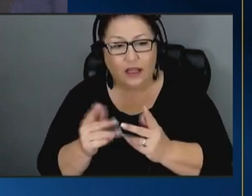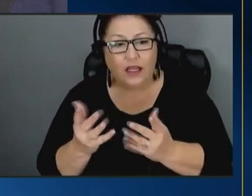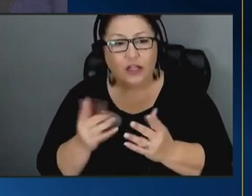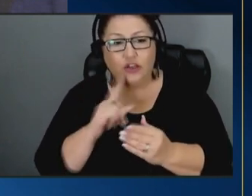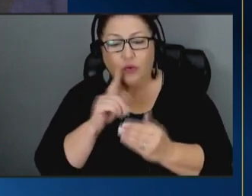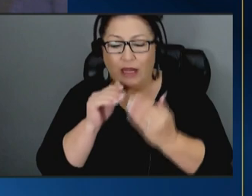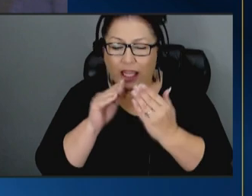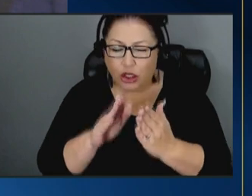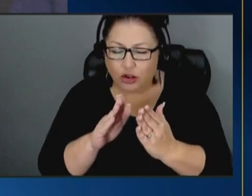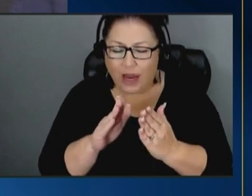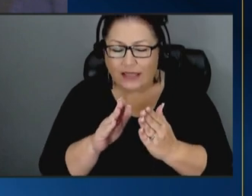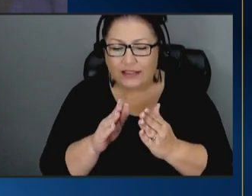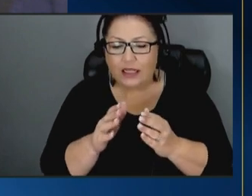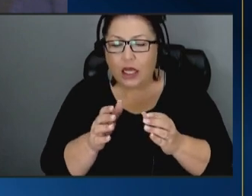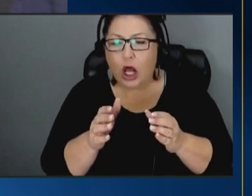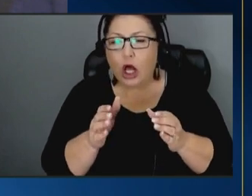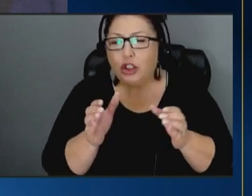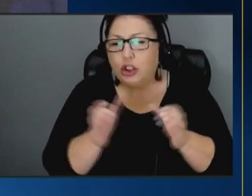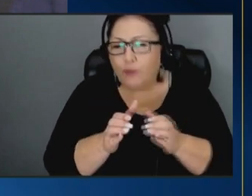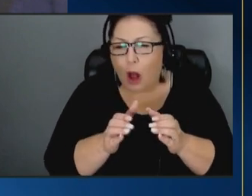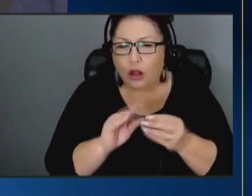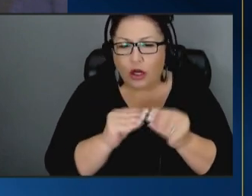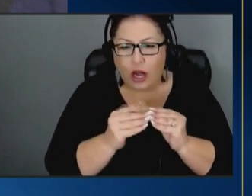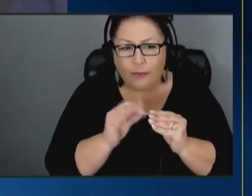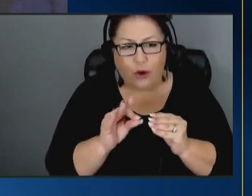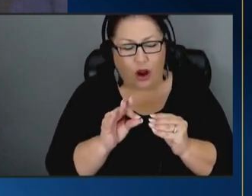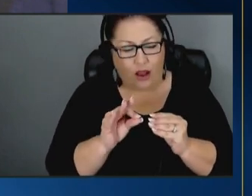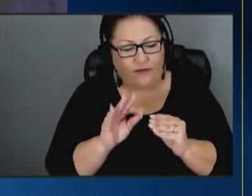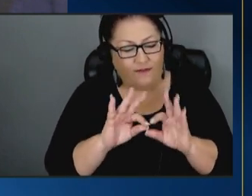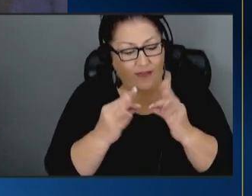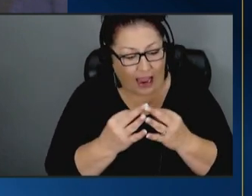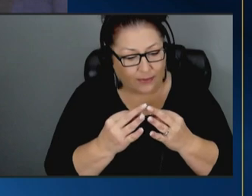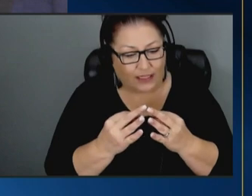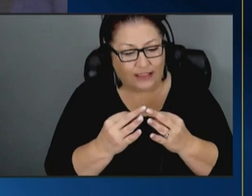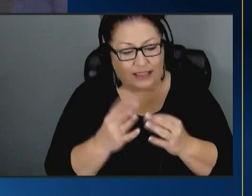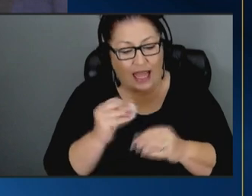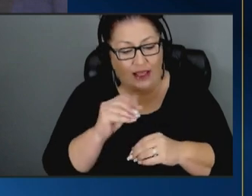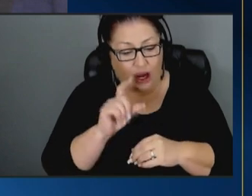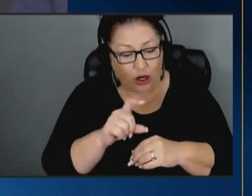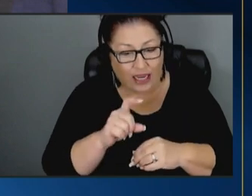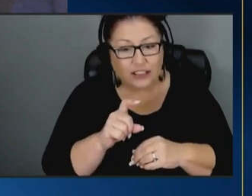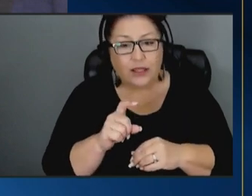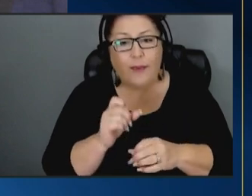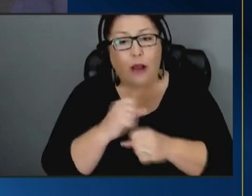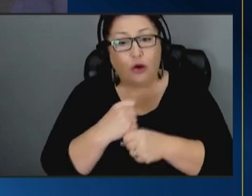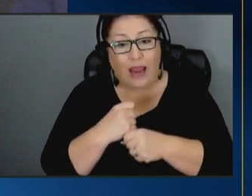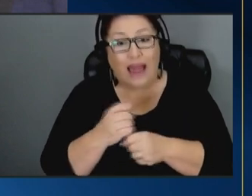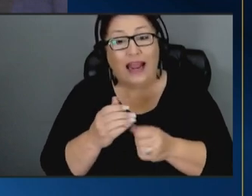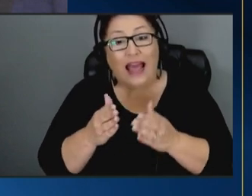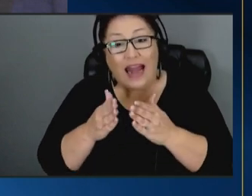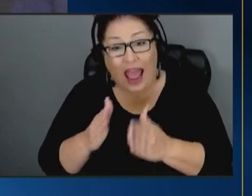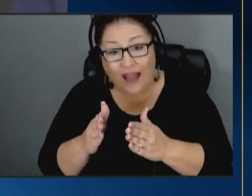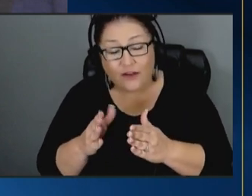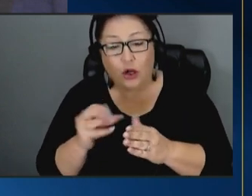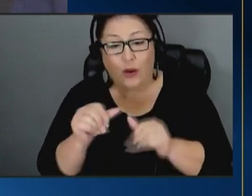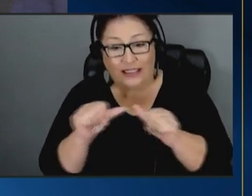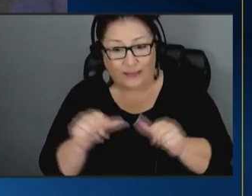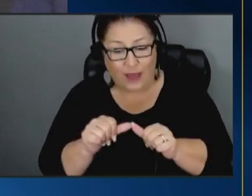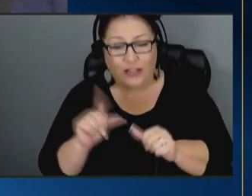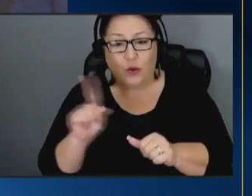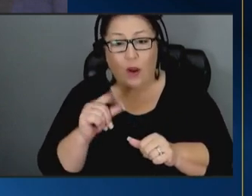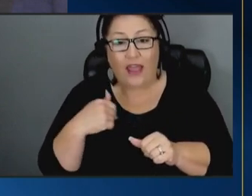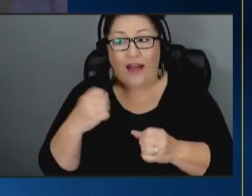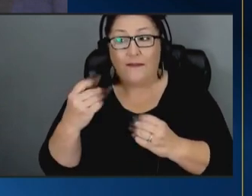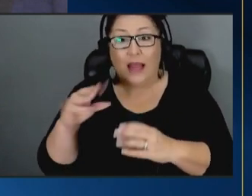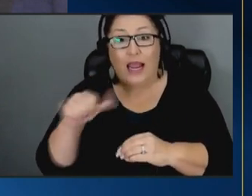a smaller set of families and a smaller set of needs by really creating an avenue creating a space where there are lots of other folks with